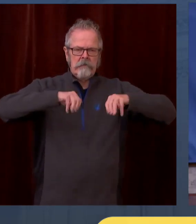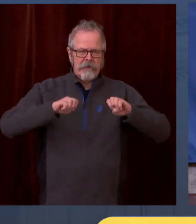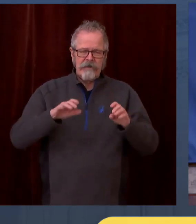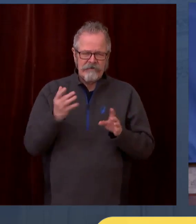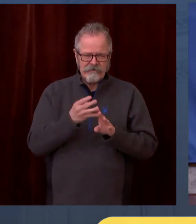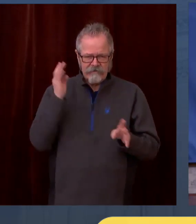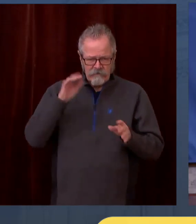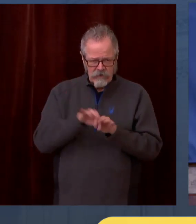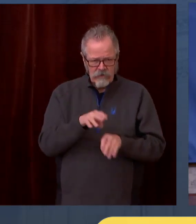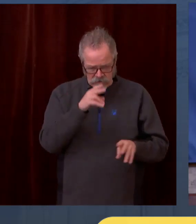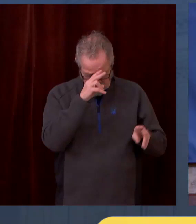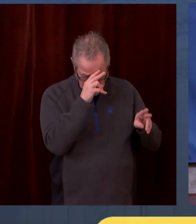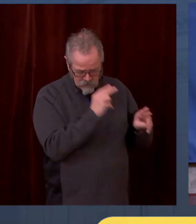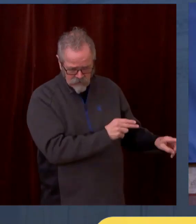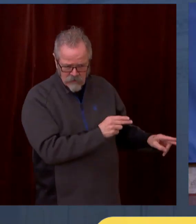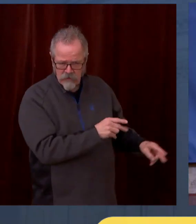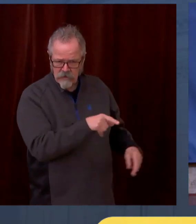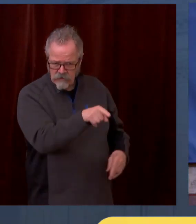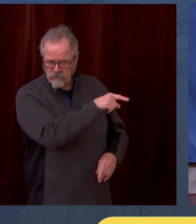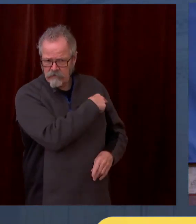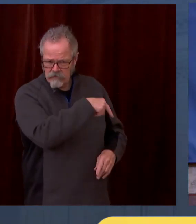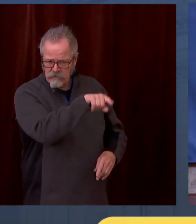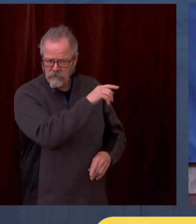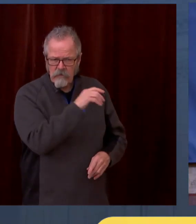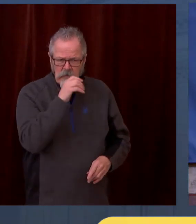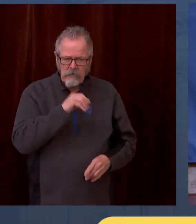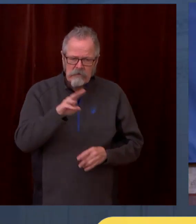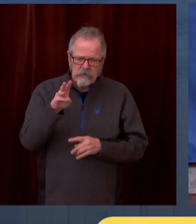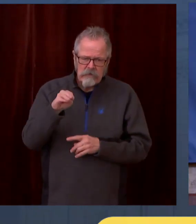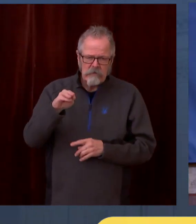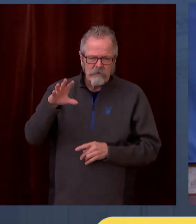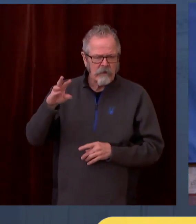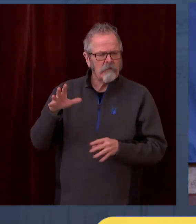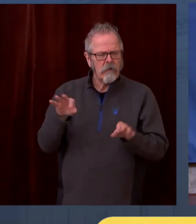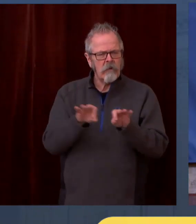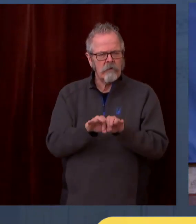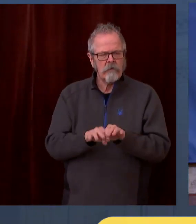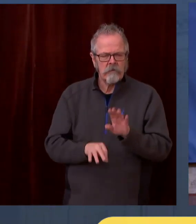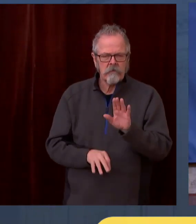All right. Up next, we'll go to Jerry Kornfield with the Everett Herald. Go ahead, Jerry.